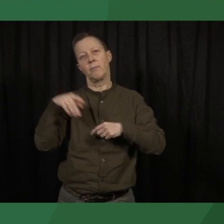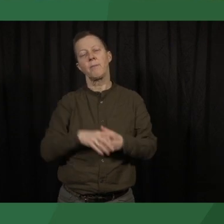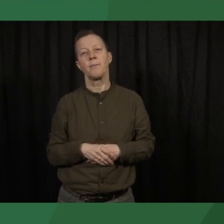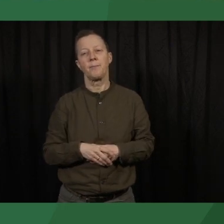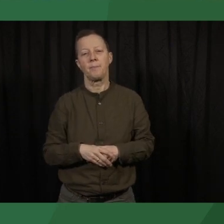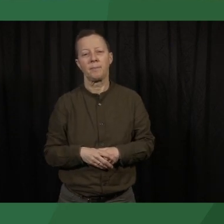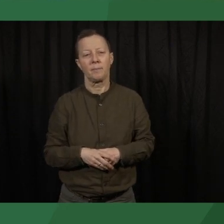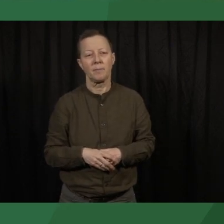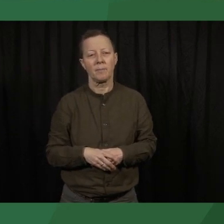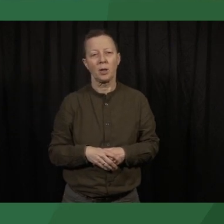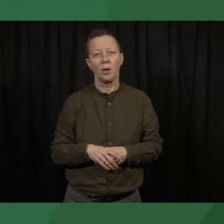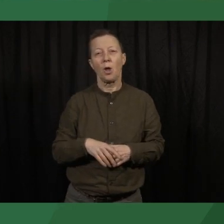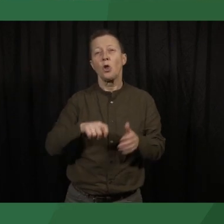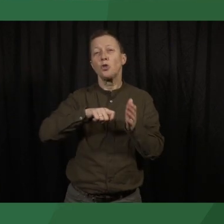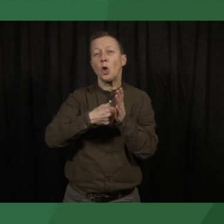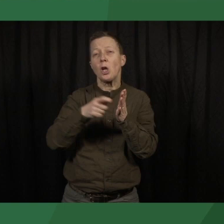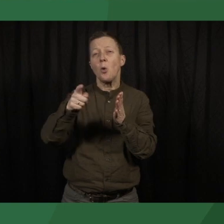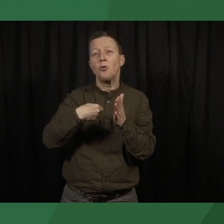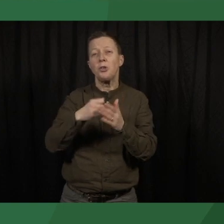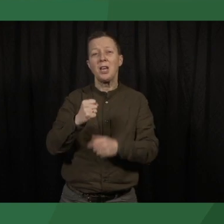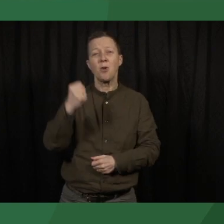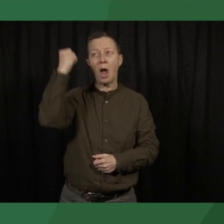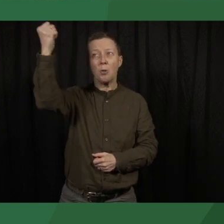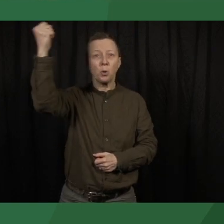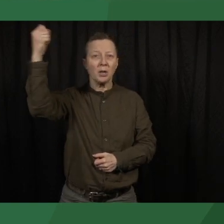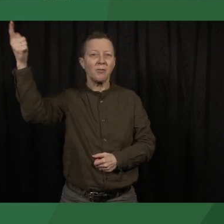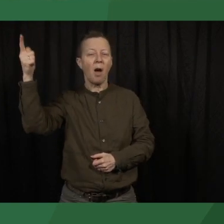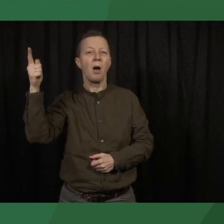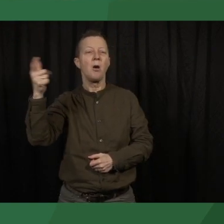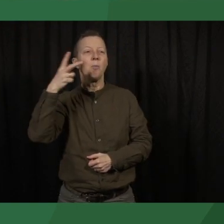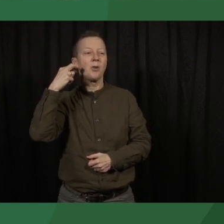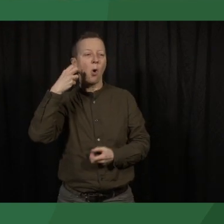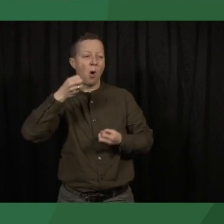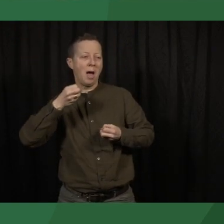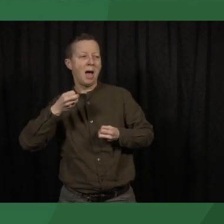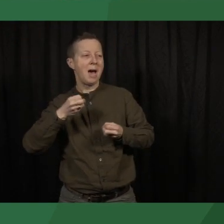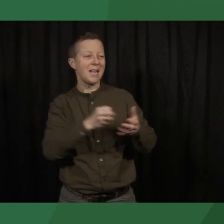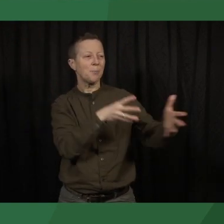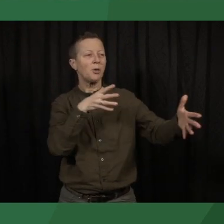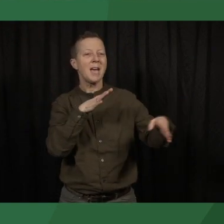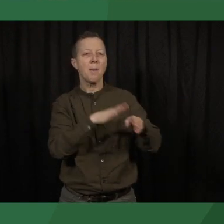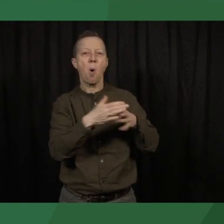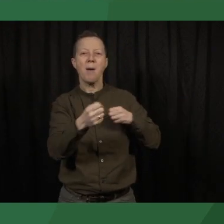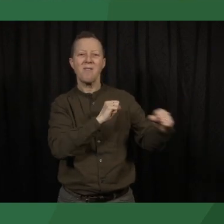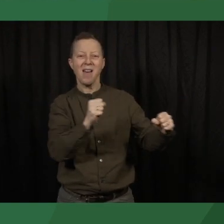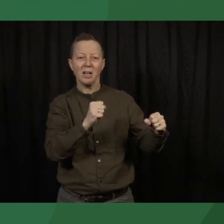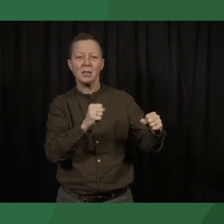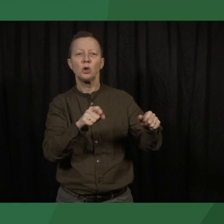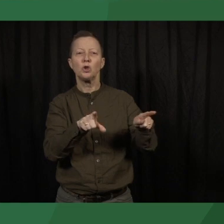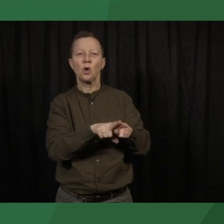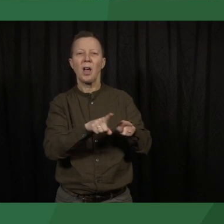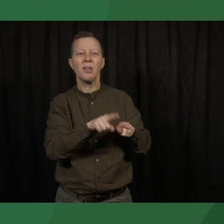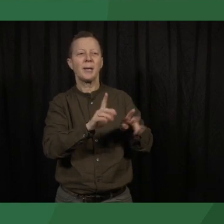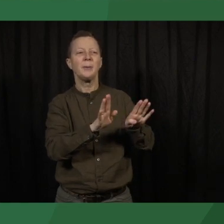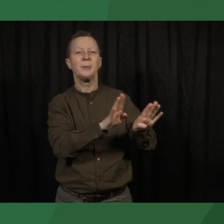A key challenge for autocrats is to respond to a movement in such a way that it ends it,